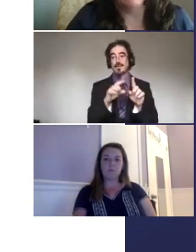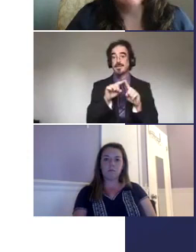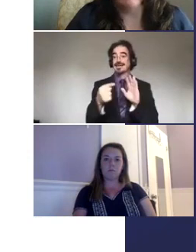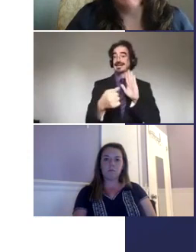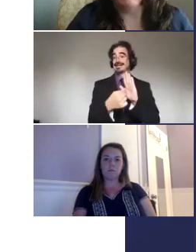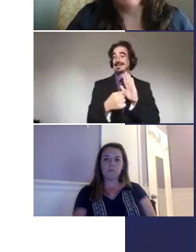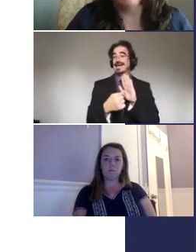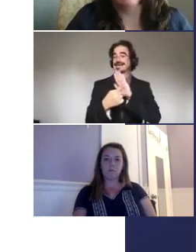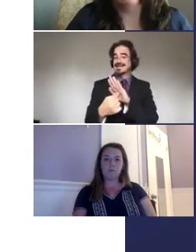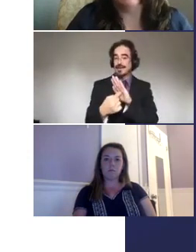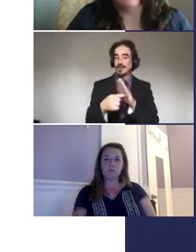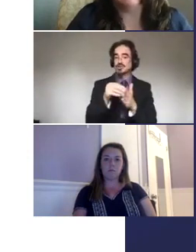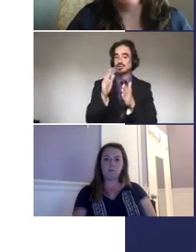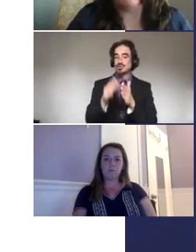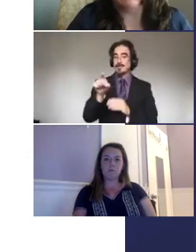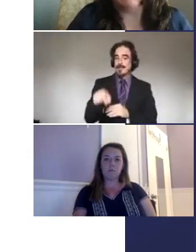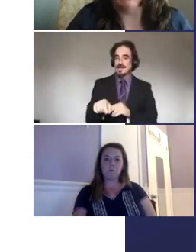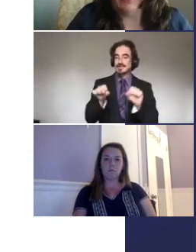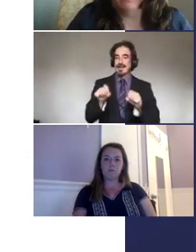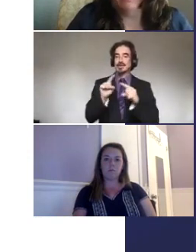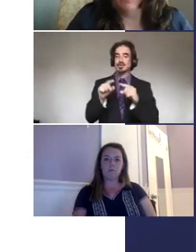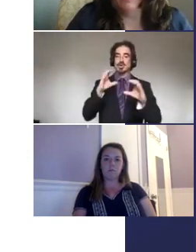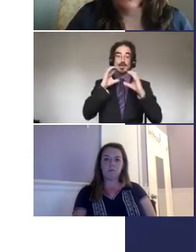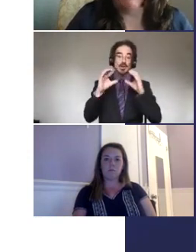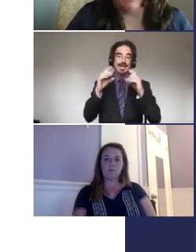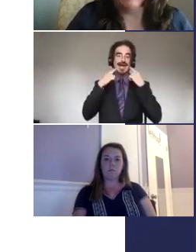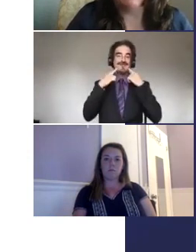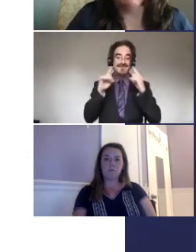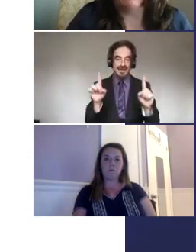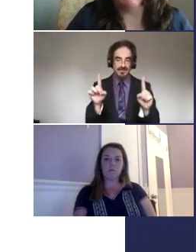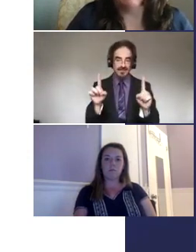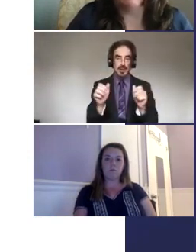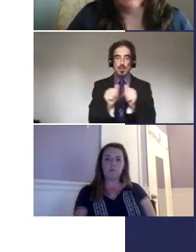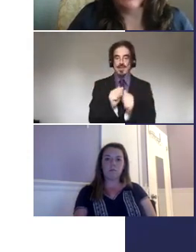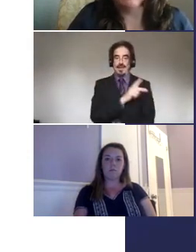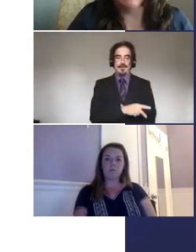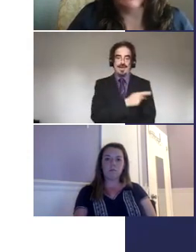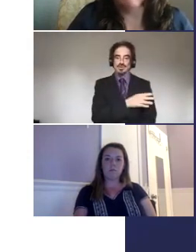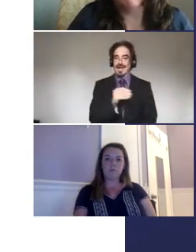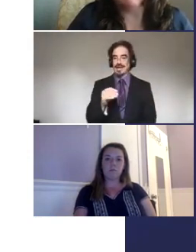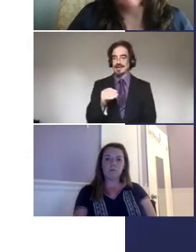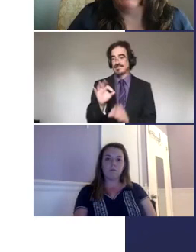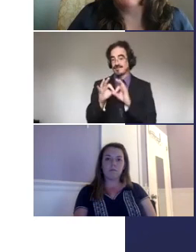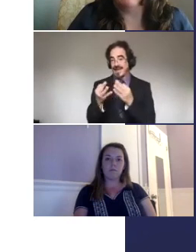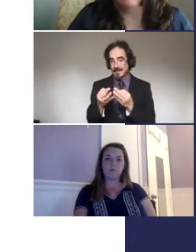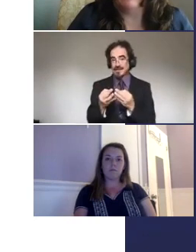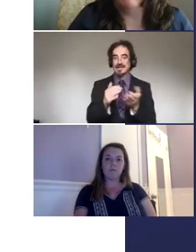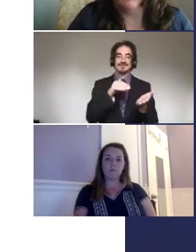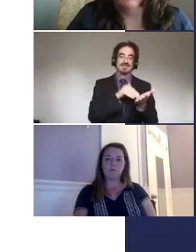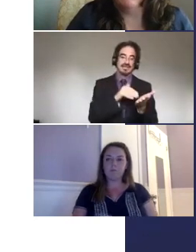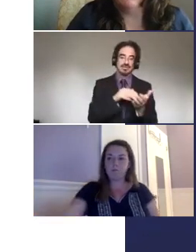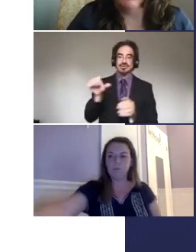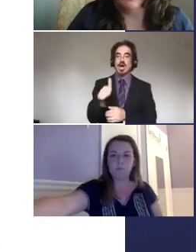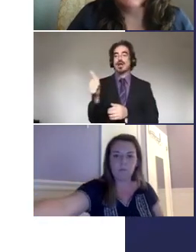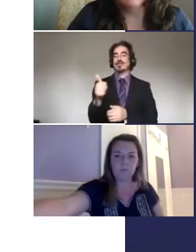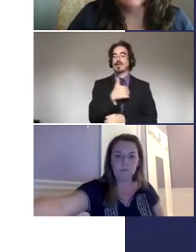student must be able to communicate effectively with patients and family, physicians, and other members of the healthcare team.